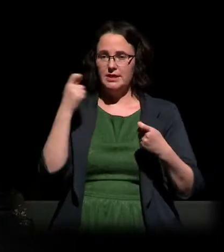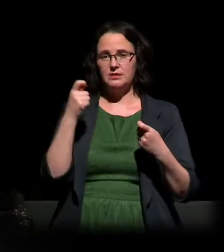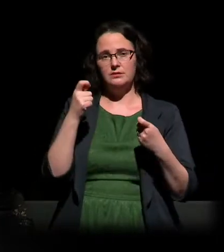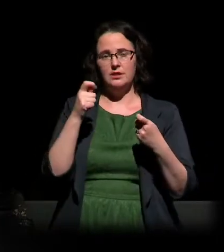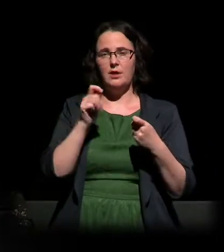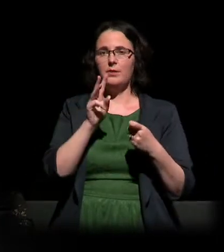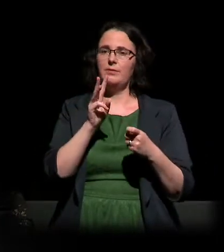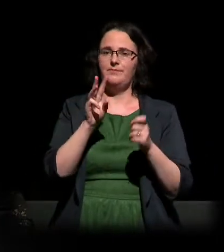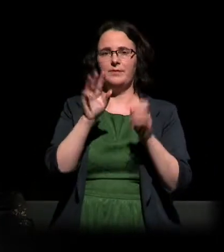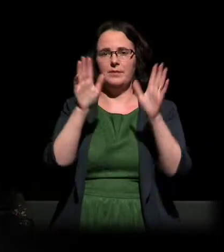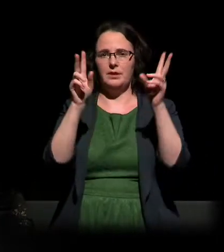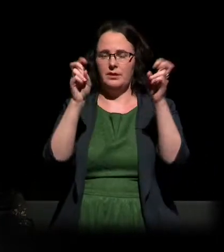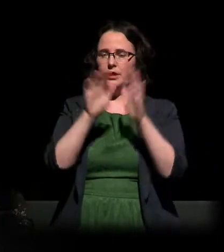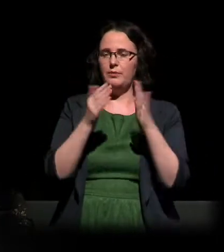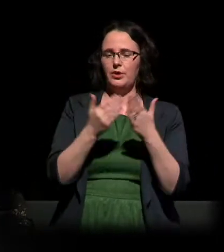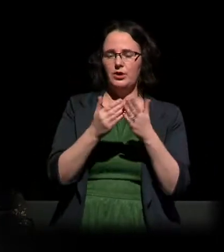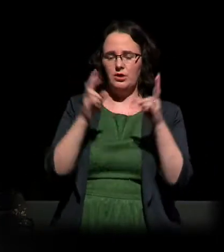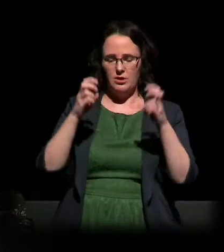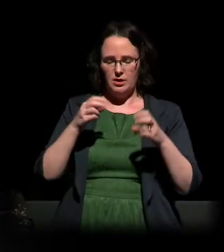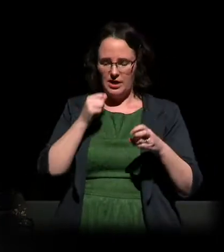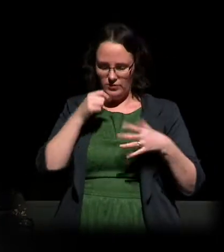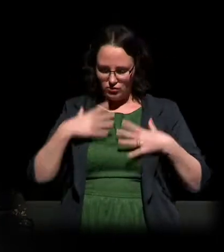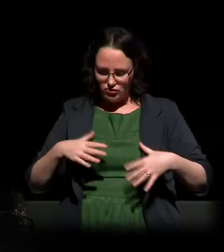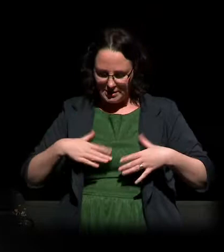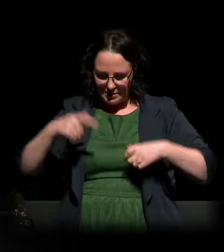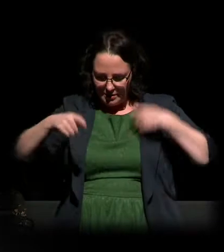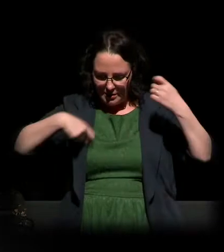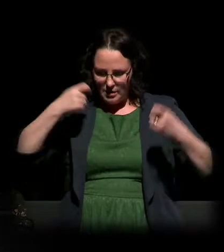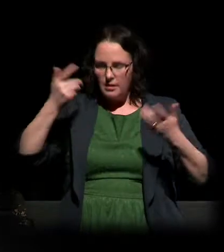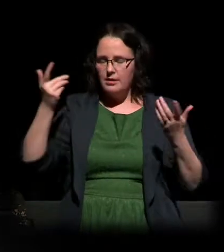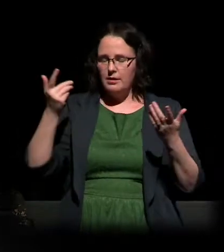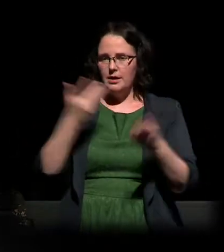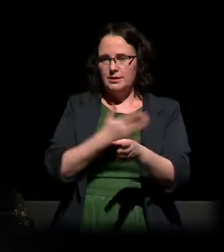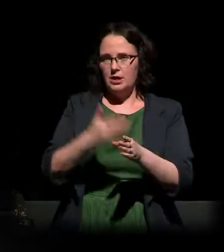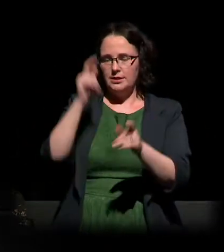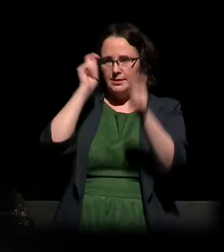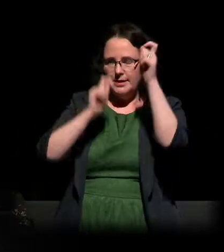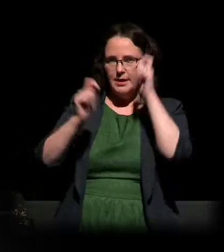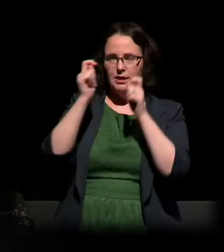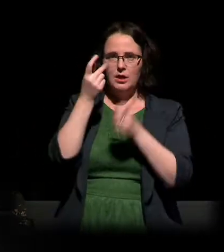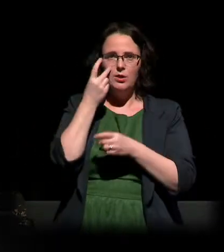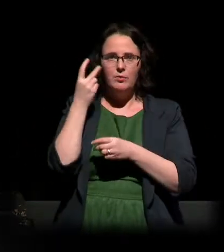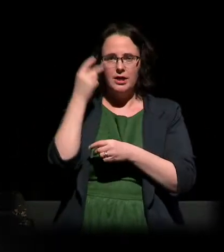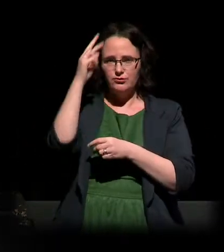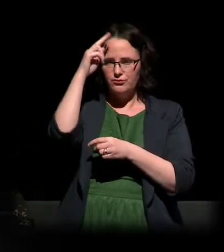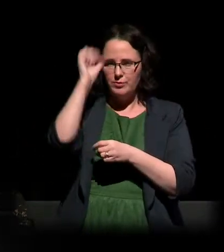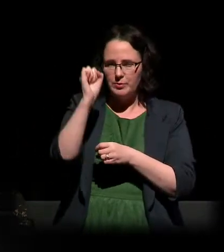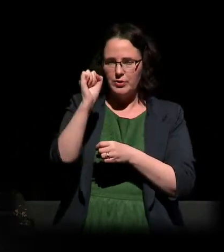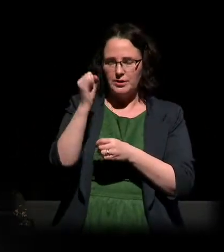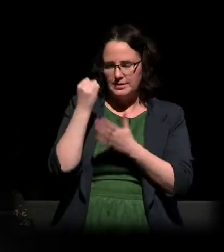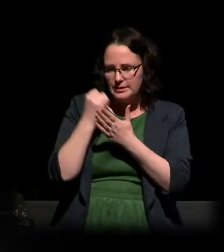themselves, I learned at last how to think. And remembering and studying events such as the Holocaust